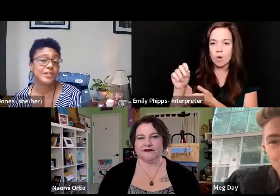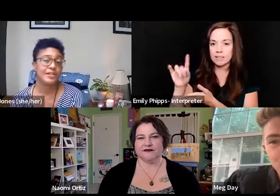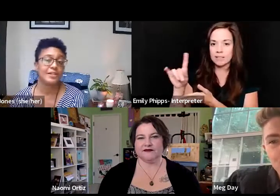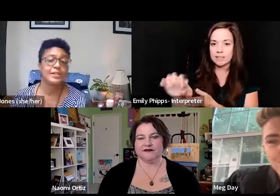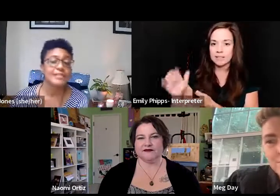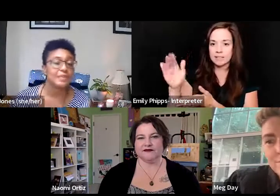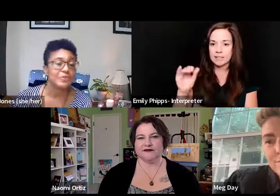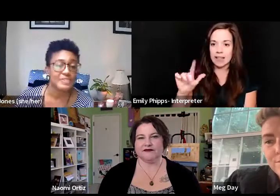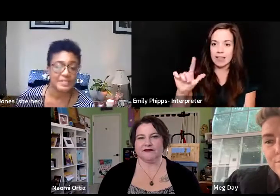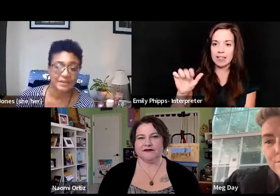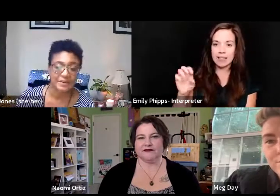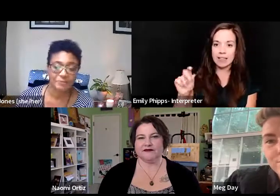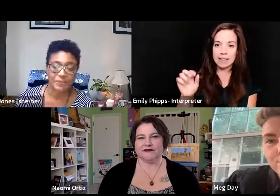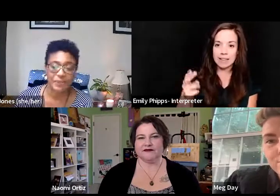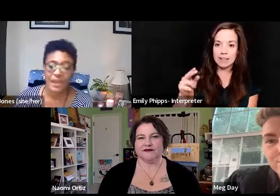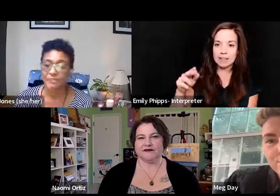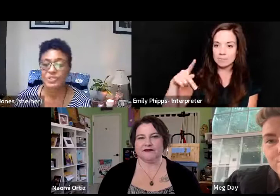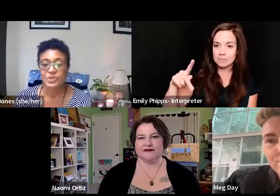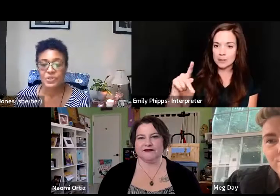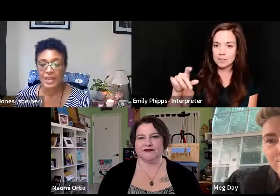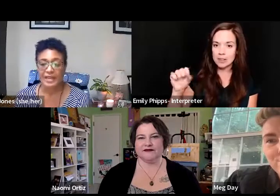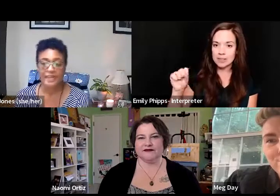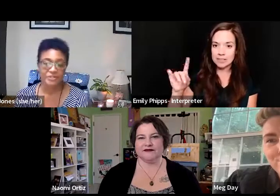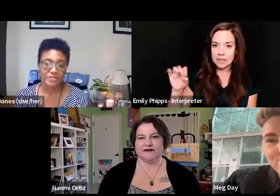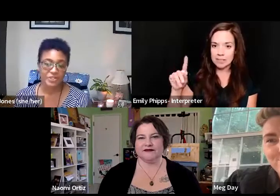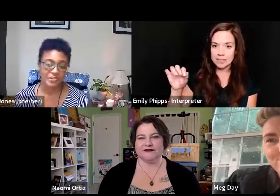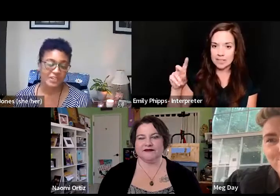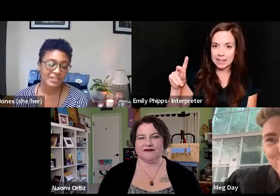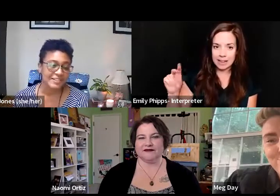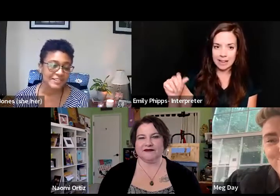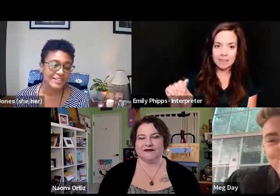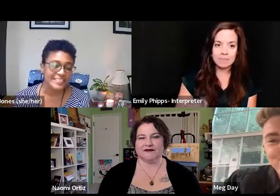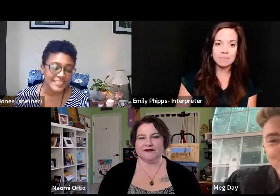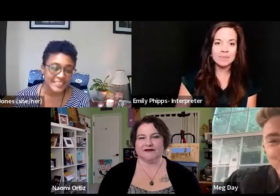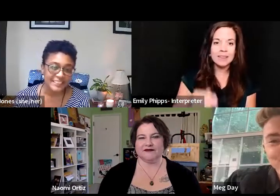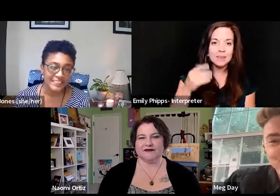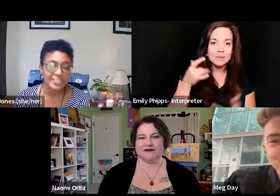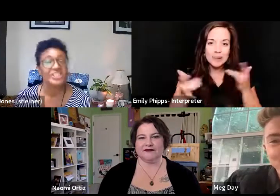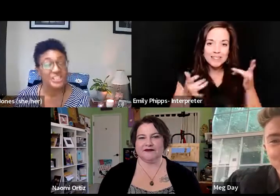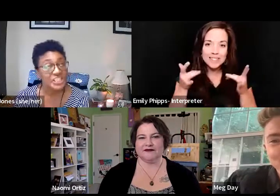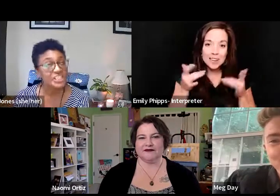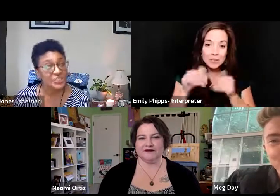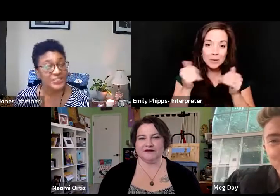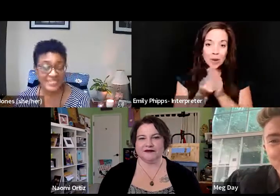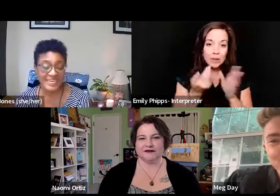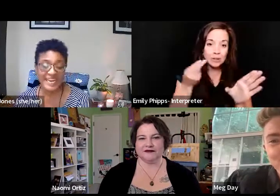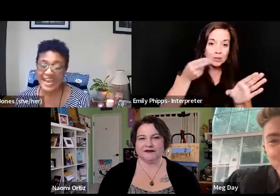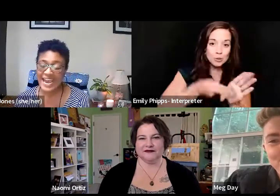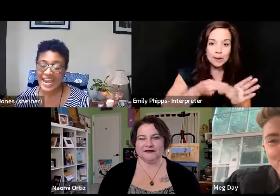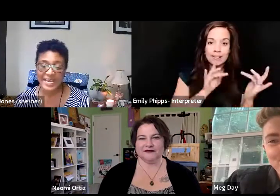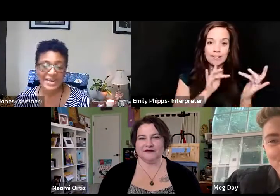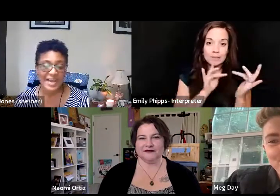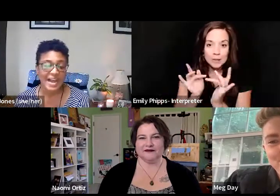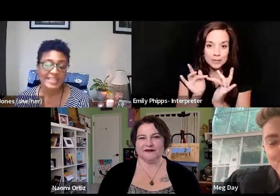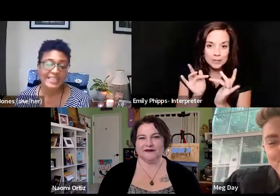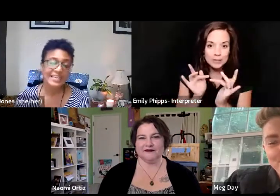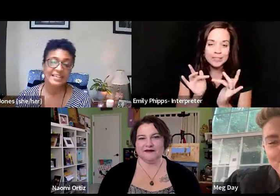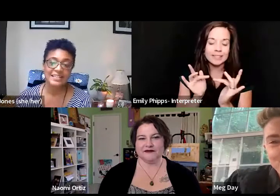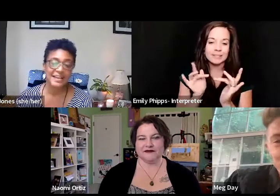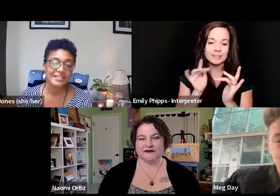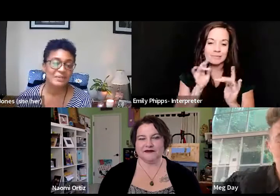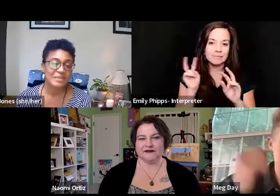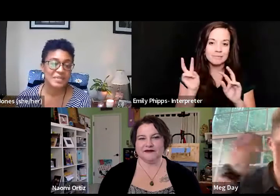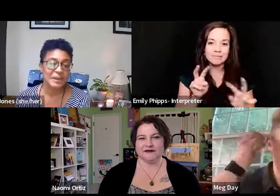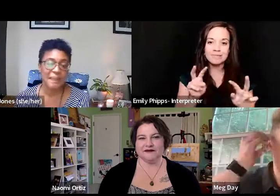Peepshina Samarasina. I'm so glad everyone's joining us here digitally. And I